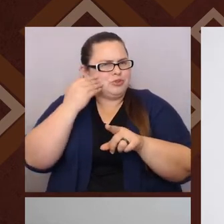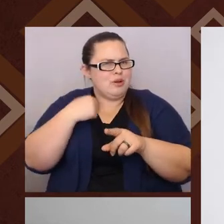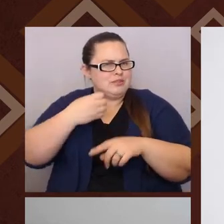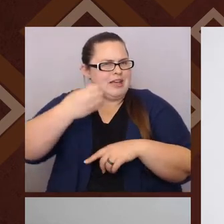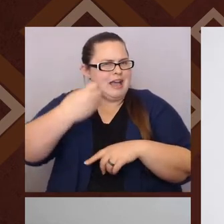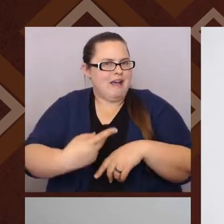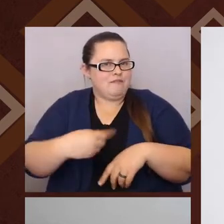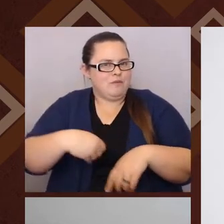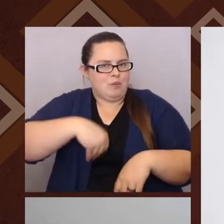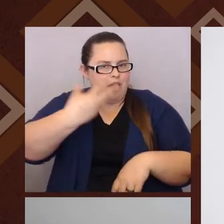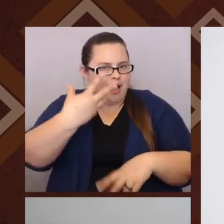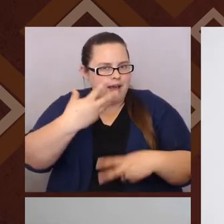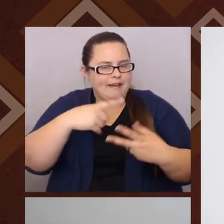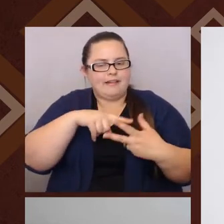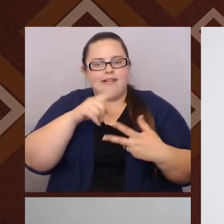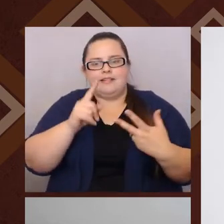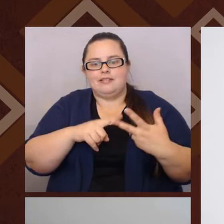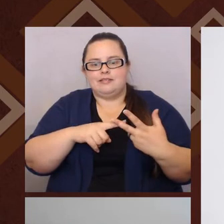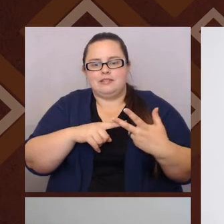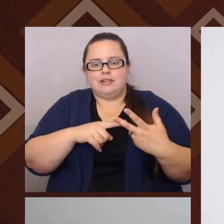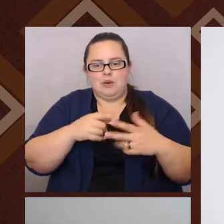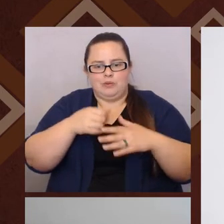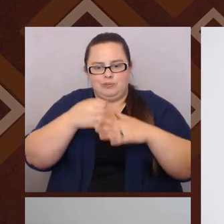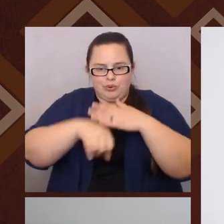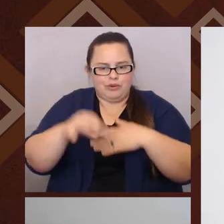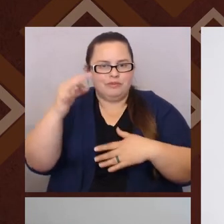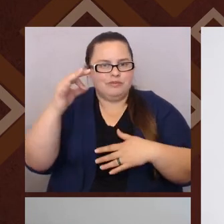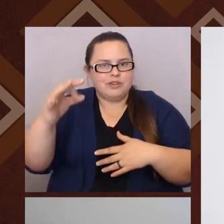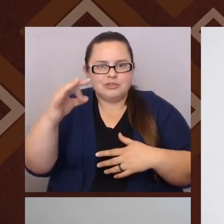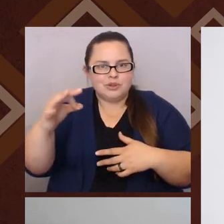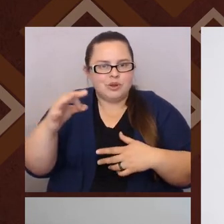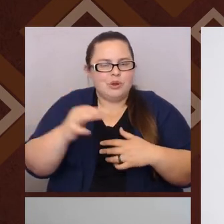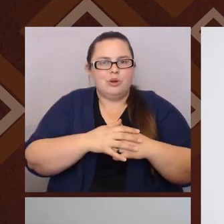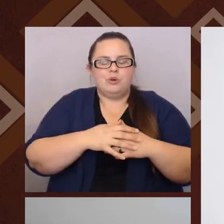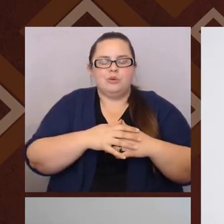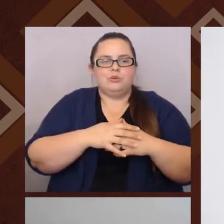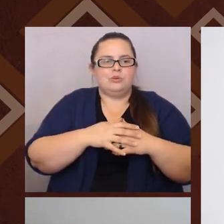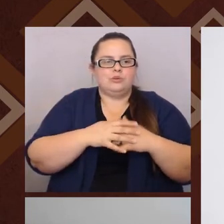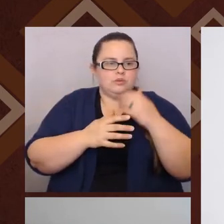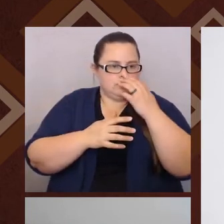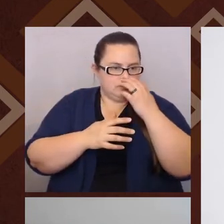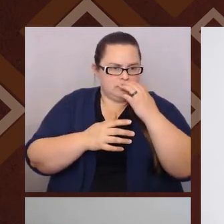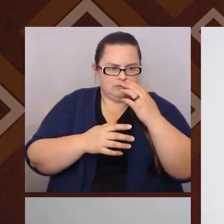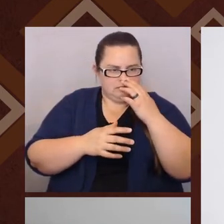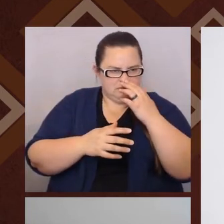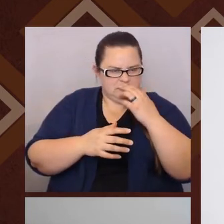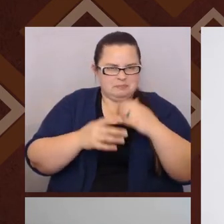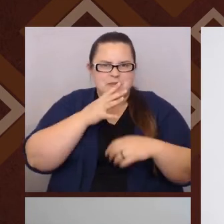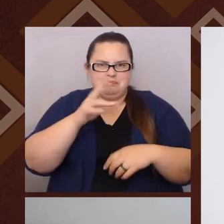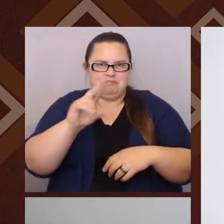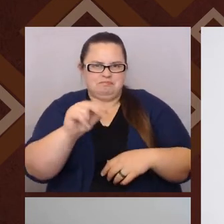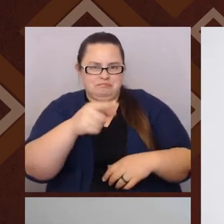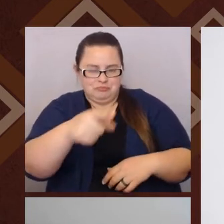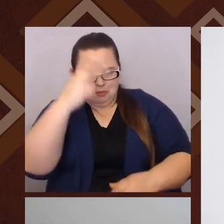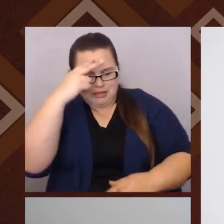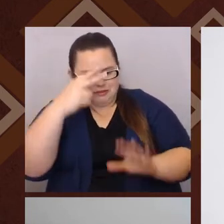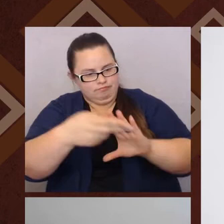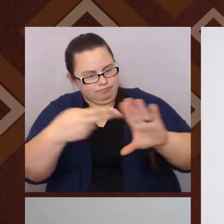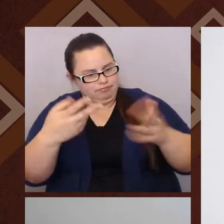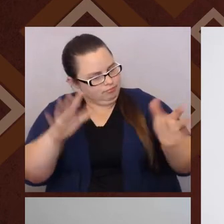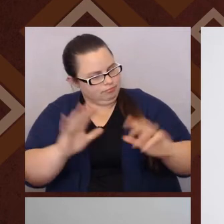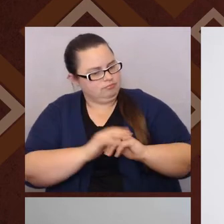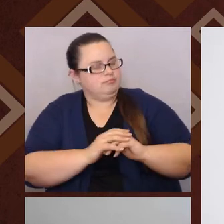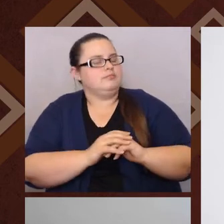white, despite the fact that I knew I was born in Fresno. Actually, you know, no, you're a Mexican. And that's just what that's. And so,